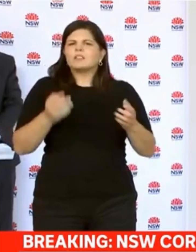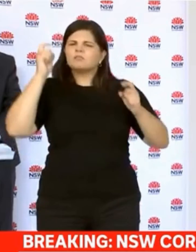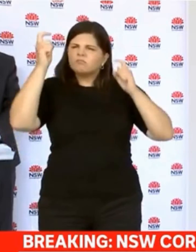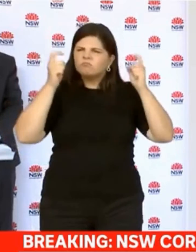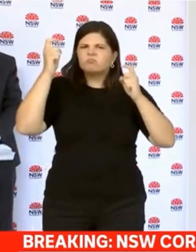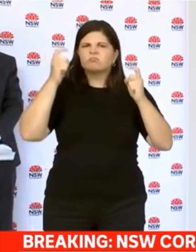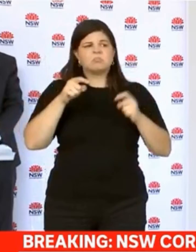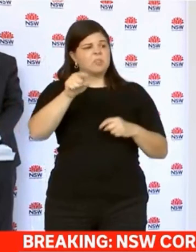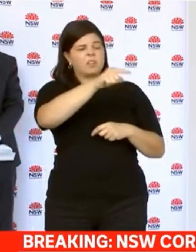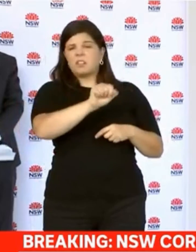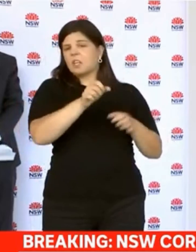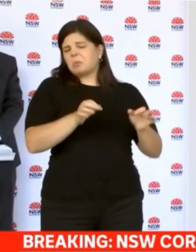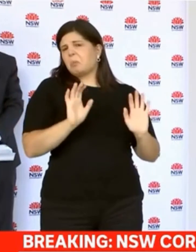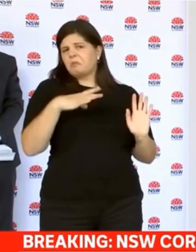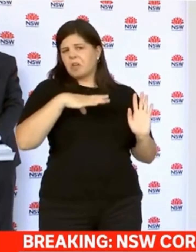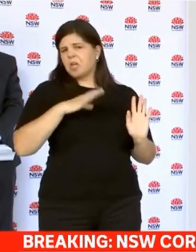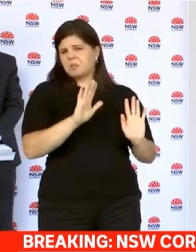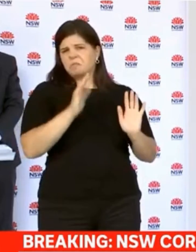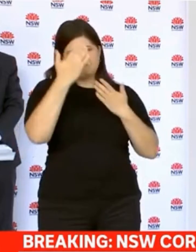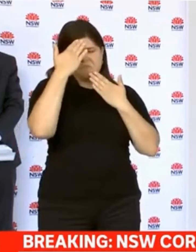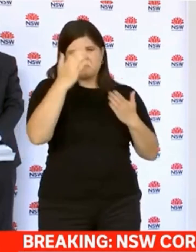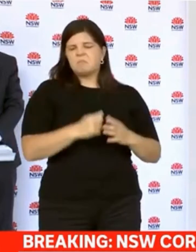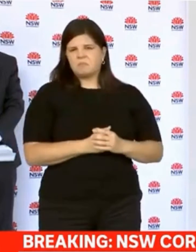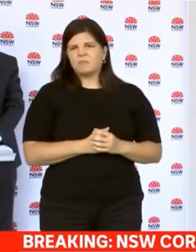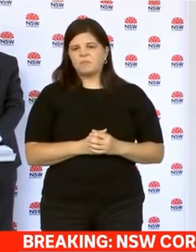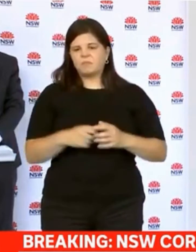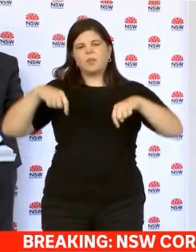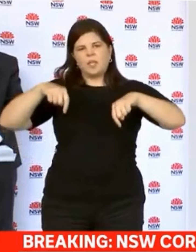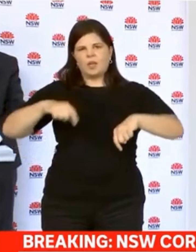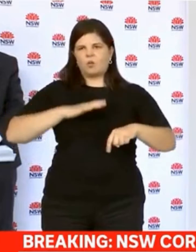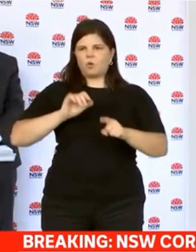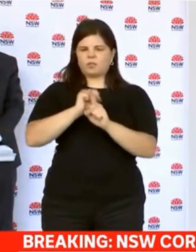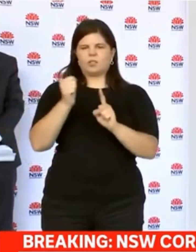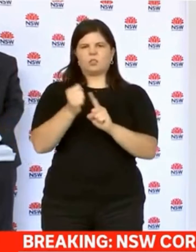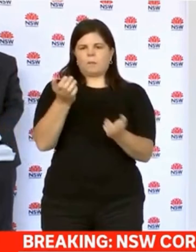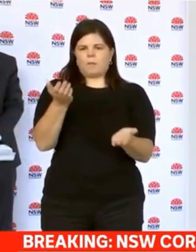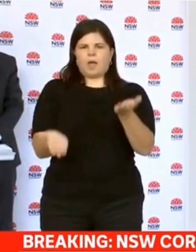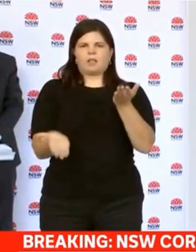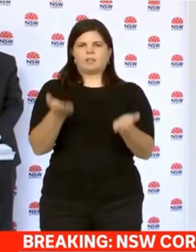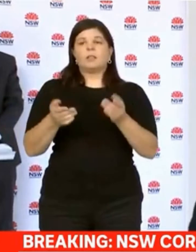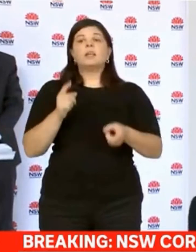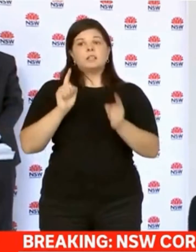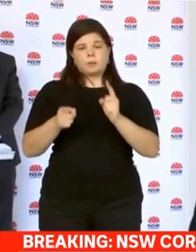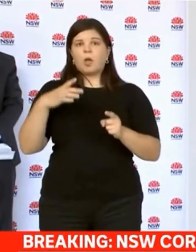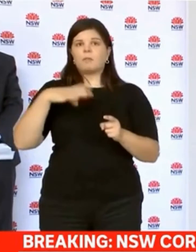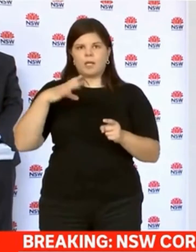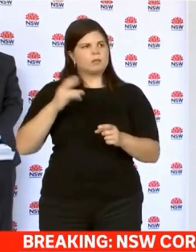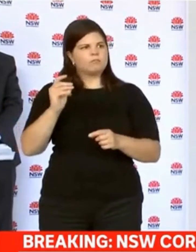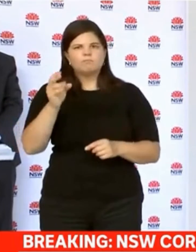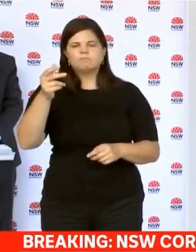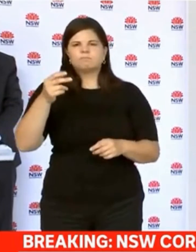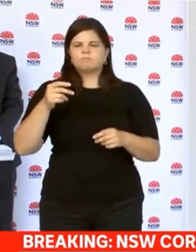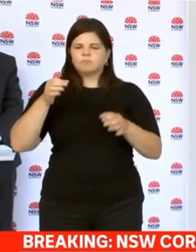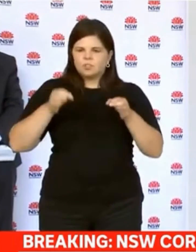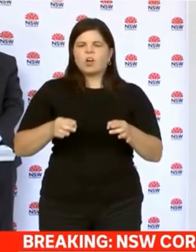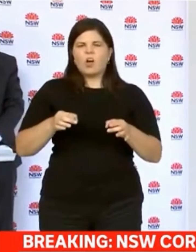leaders. But I don't want to subject our citizens in New South Wales to that. I want us to have a situation where, yes, sometimes we do have to move quickly. But generally